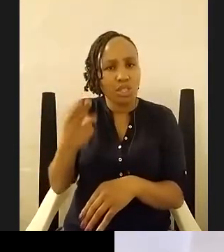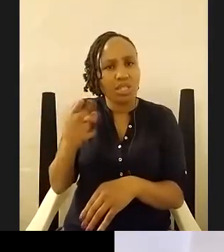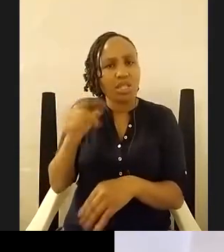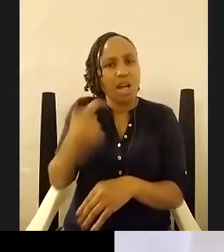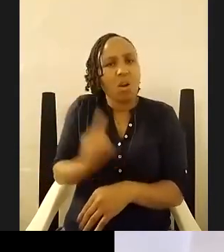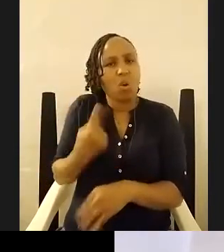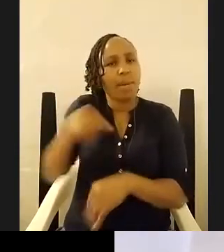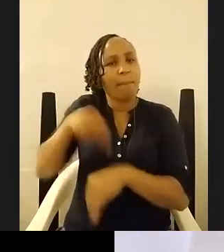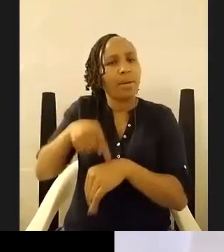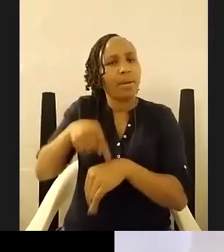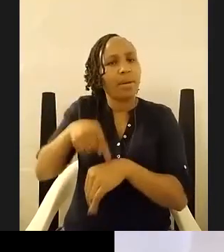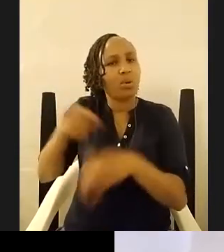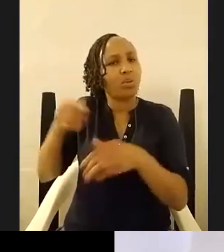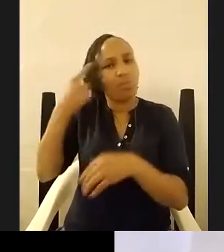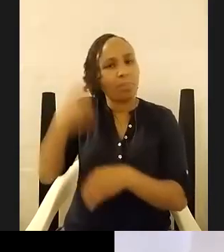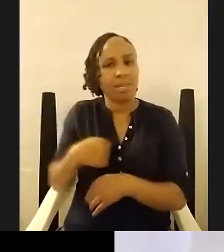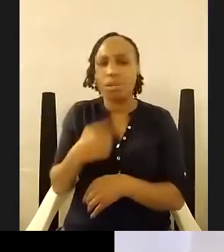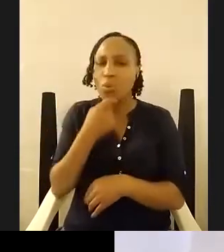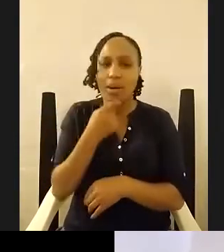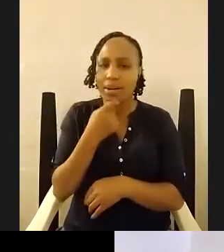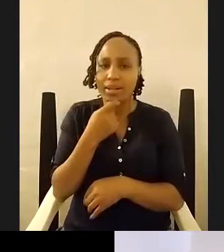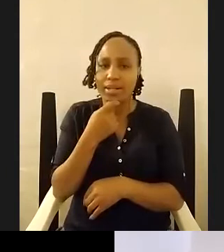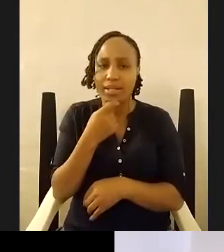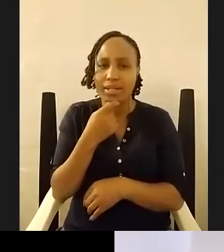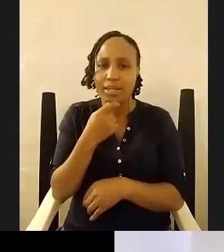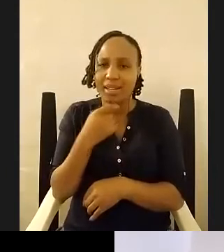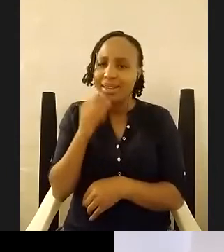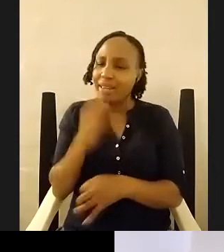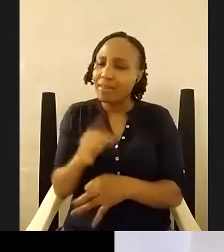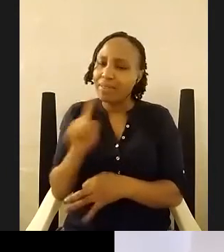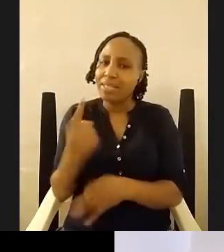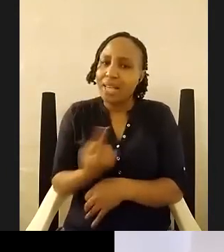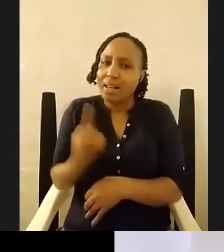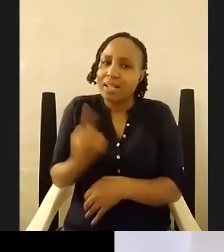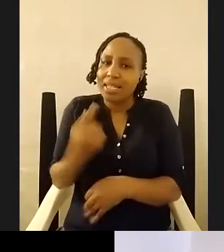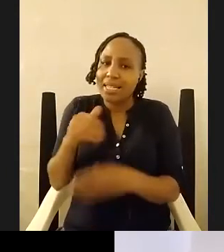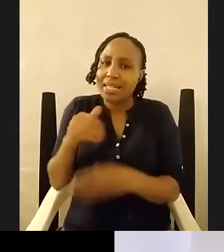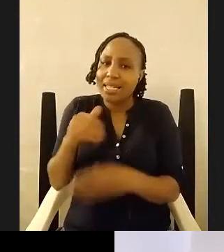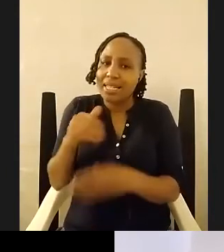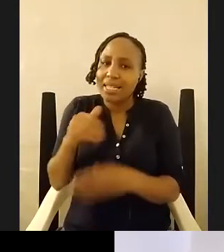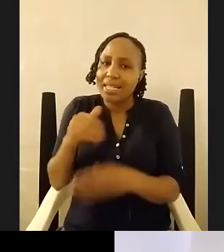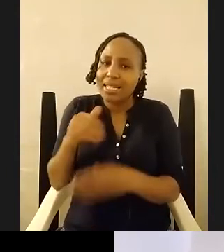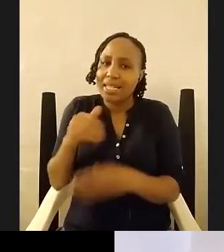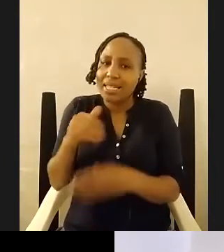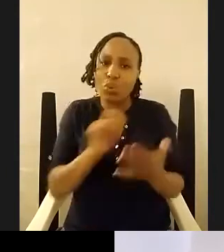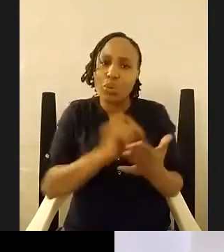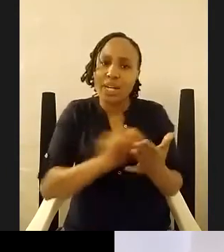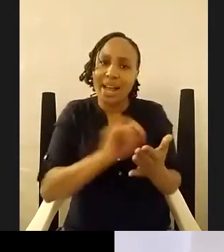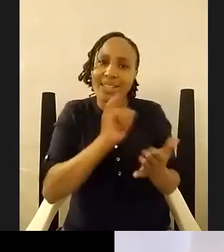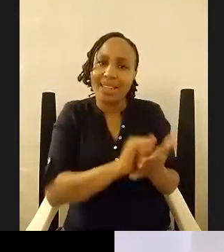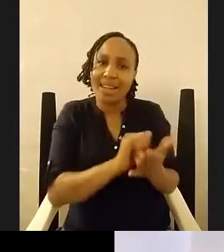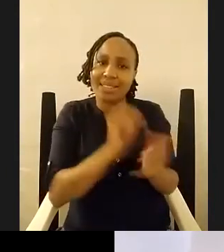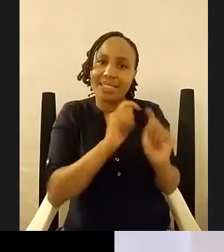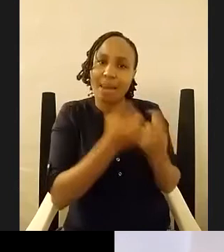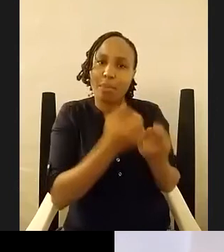is if this is loneliness in a palatable form how do we write about that kind of loneliness that's very that's